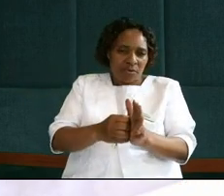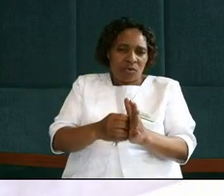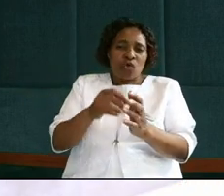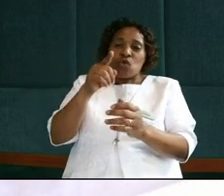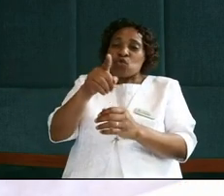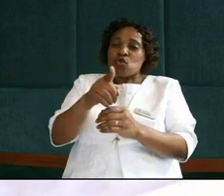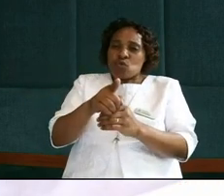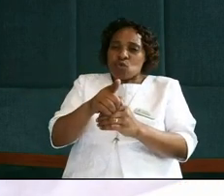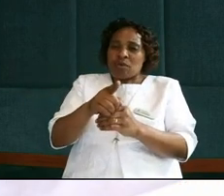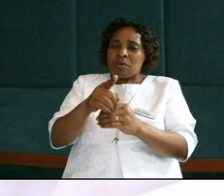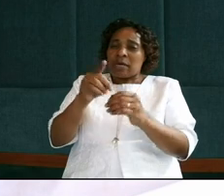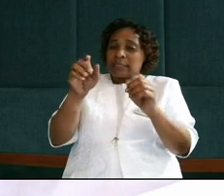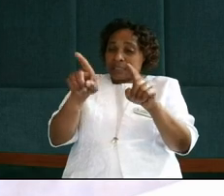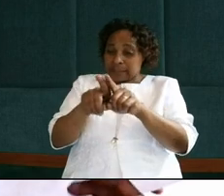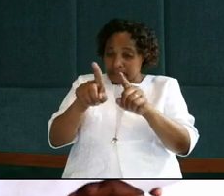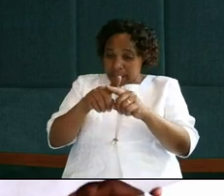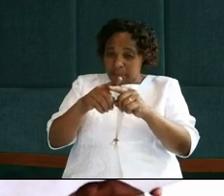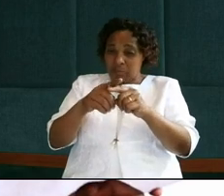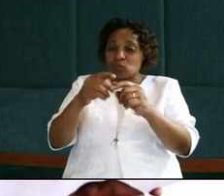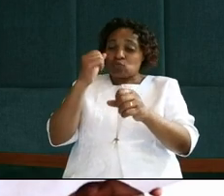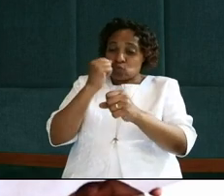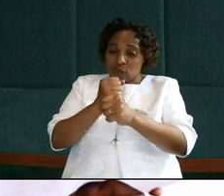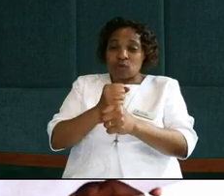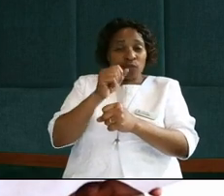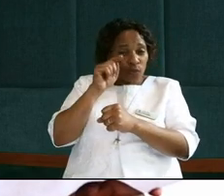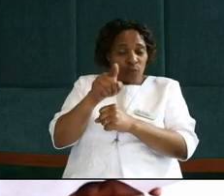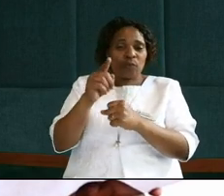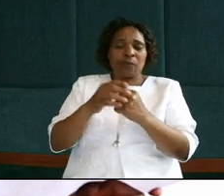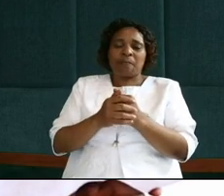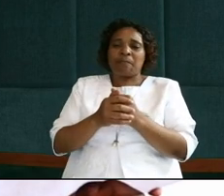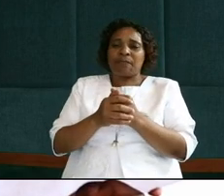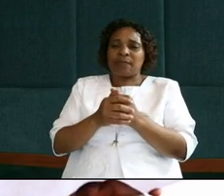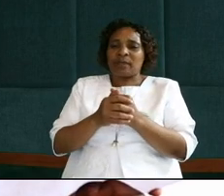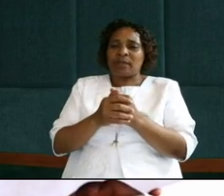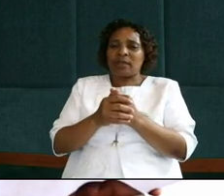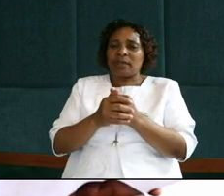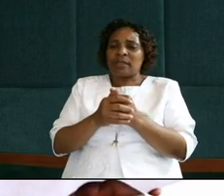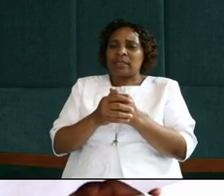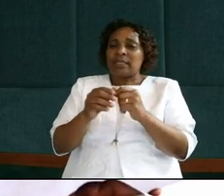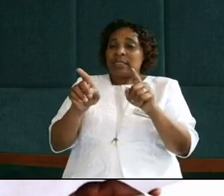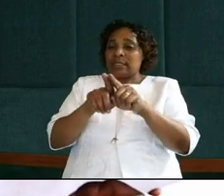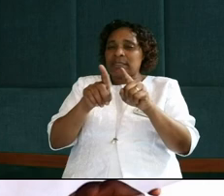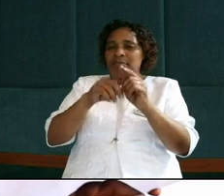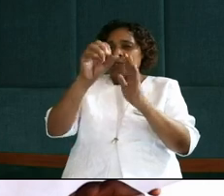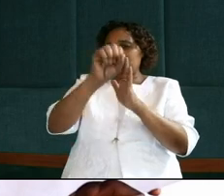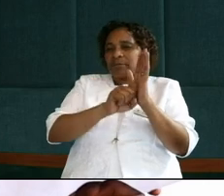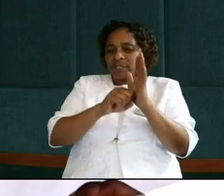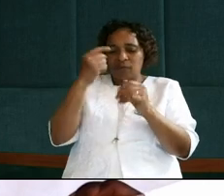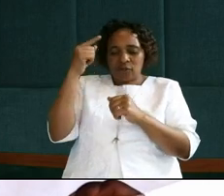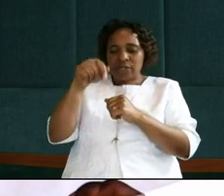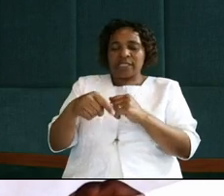you should do as I have done to you. The subject for this